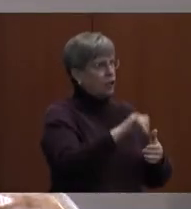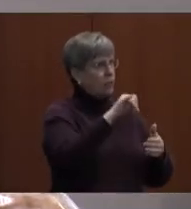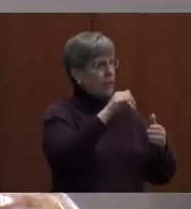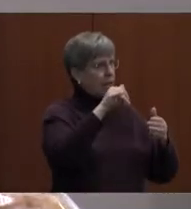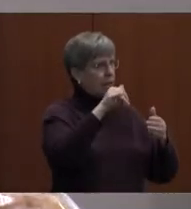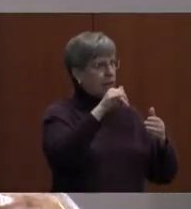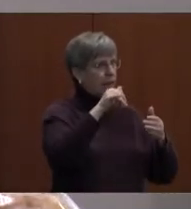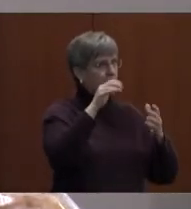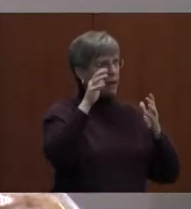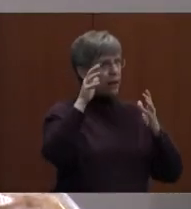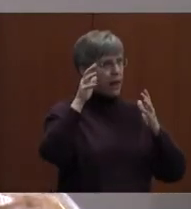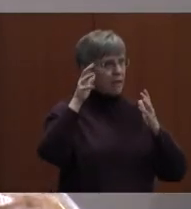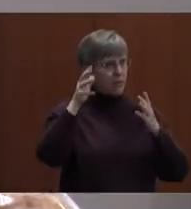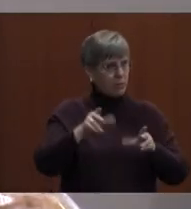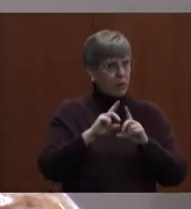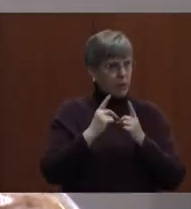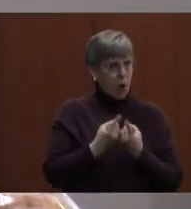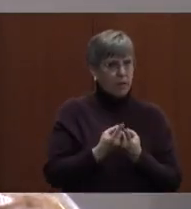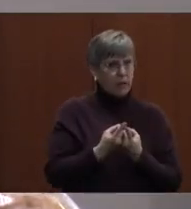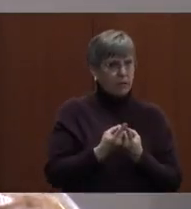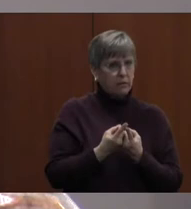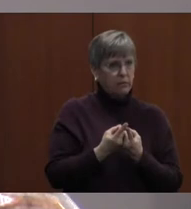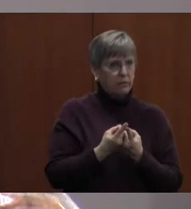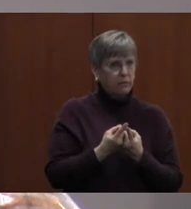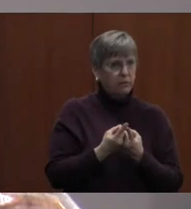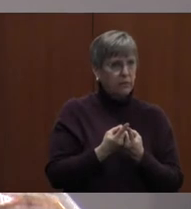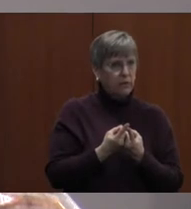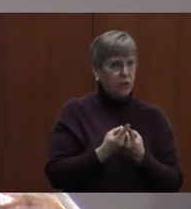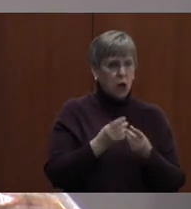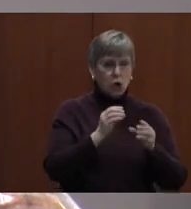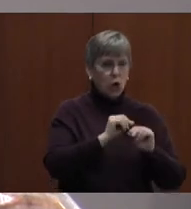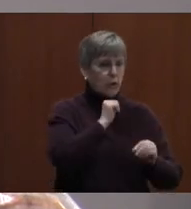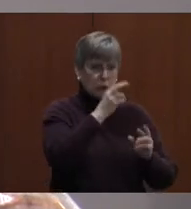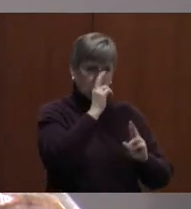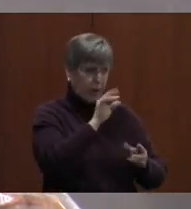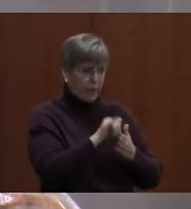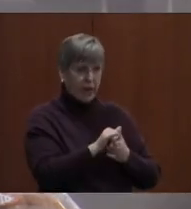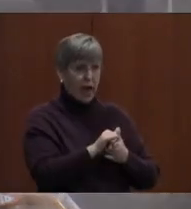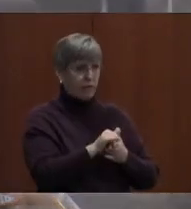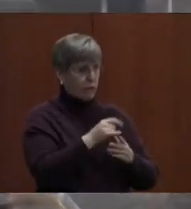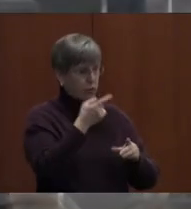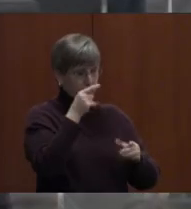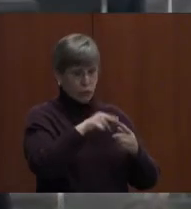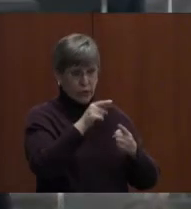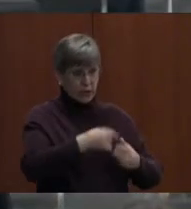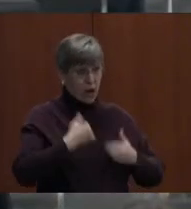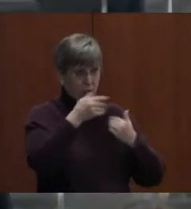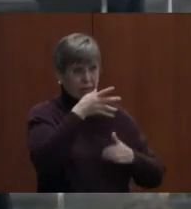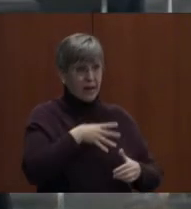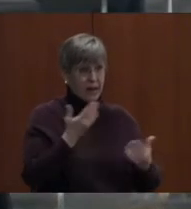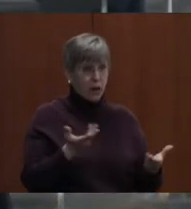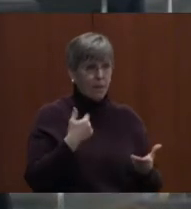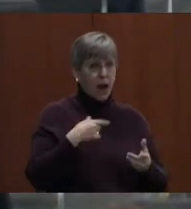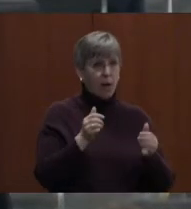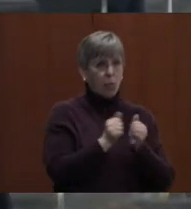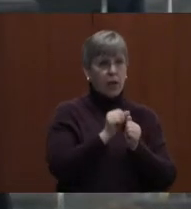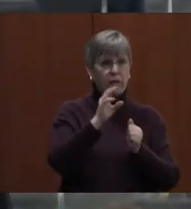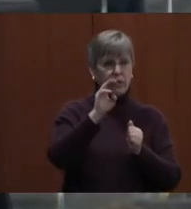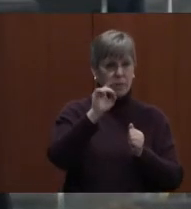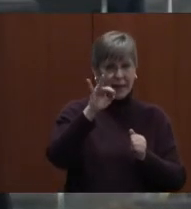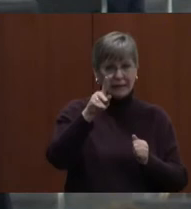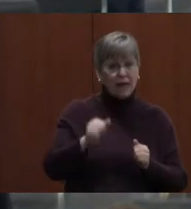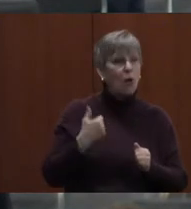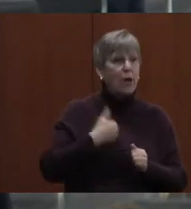up to the department. No disrespect to that, this young lady down here, but I think that's, I'm with Melissa. I think